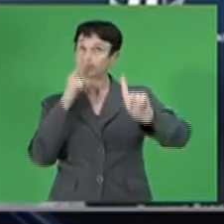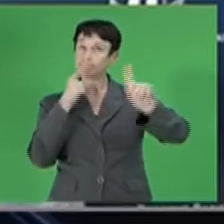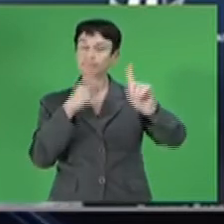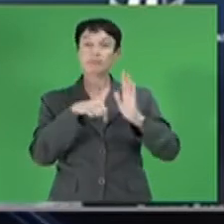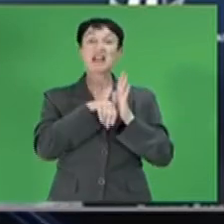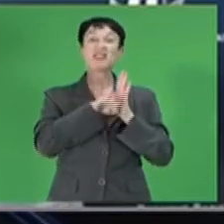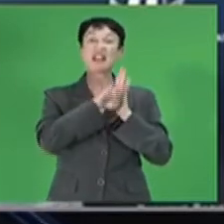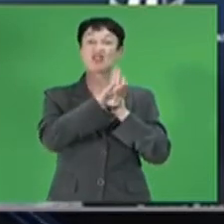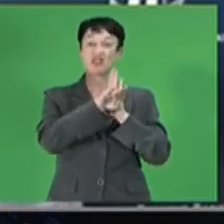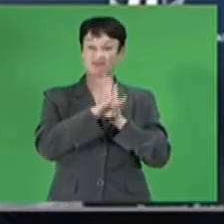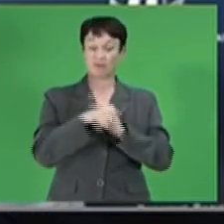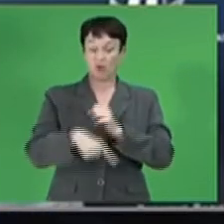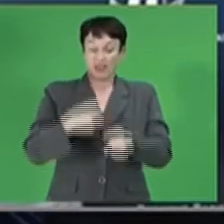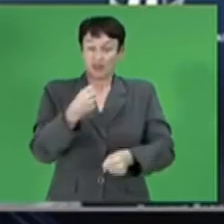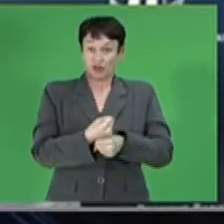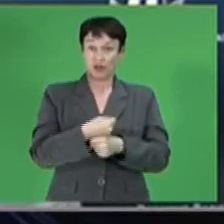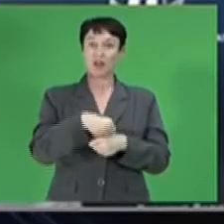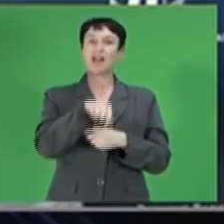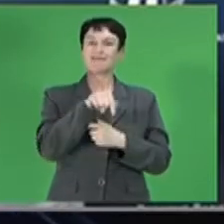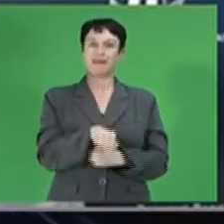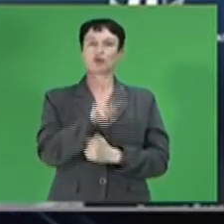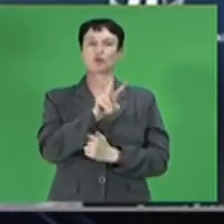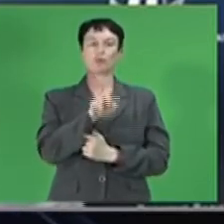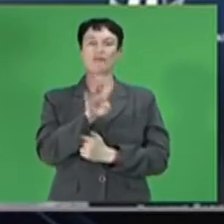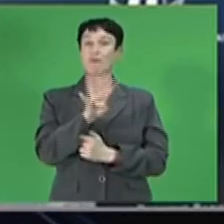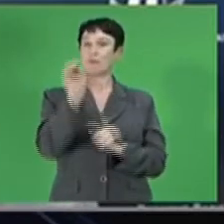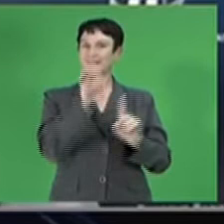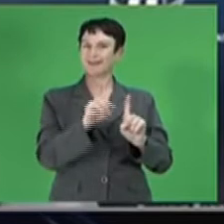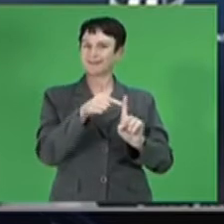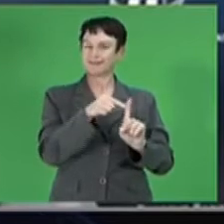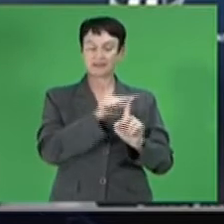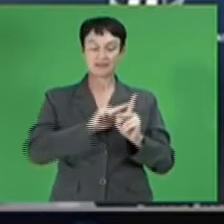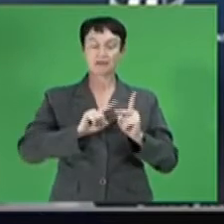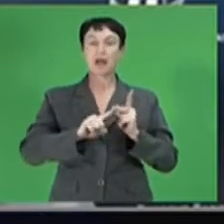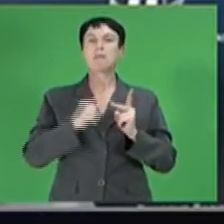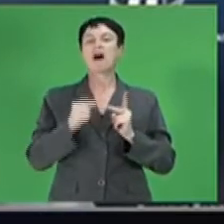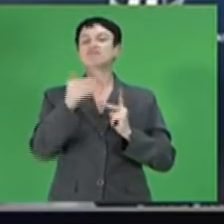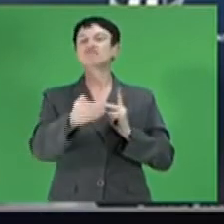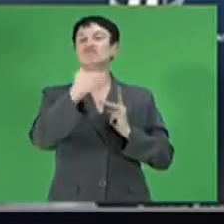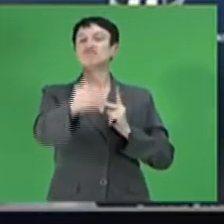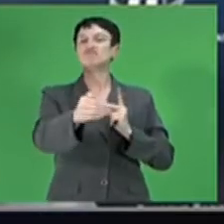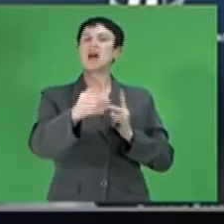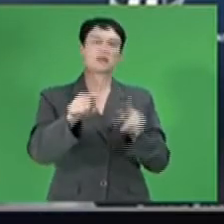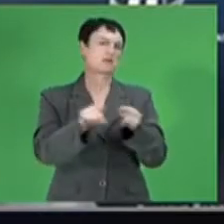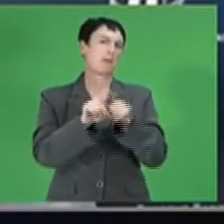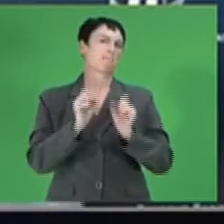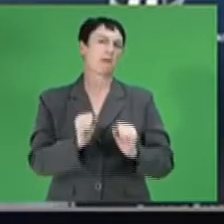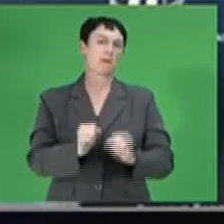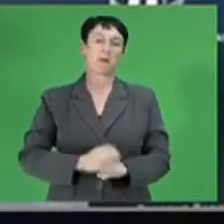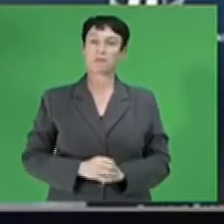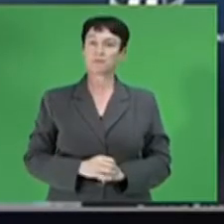for 2021 to 2.4%, and remains the same in the outer years. Oil prices